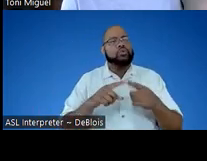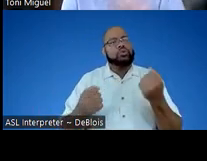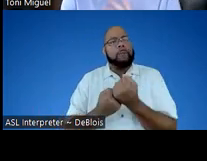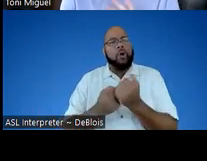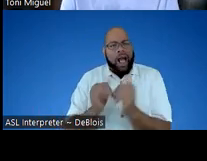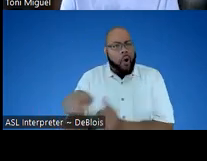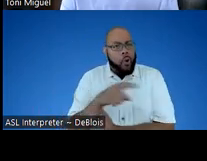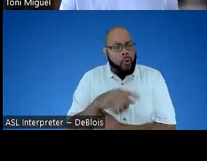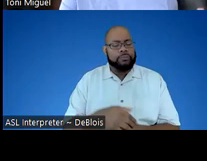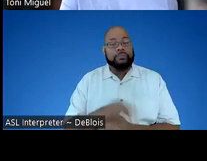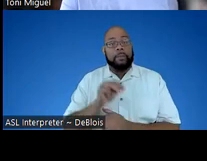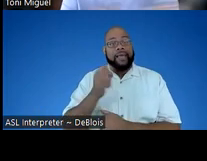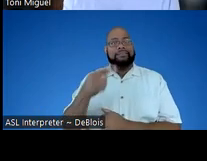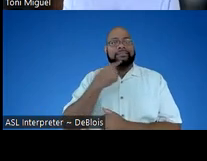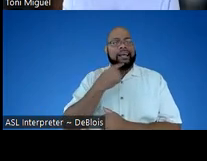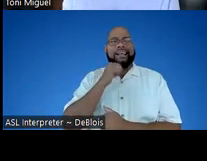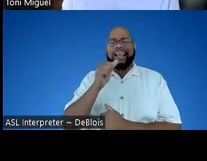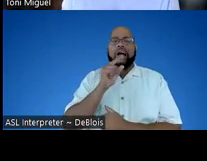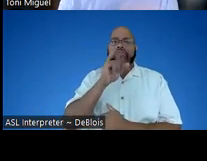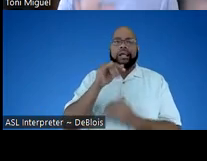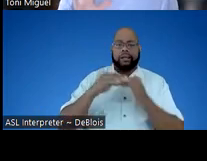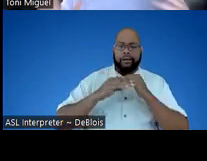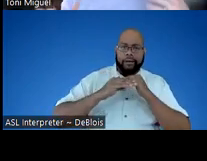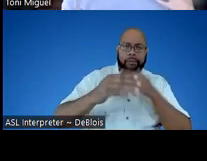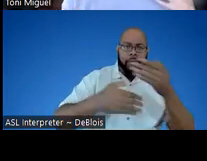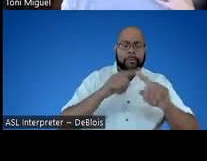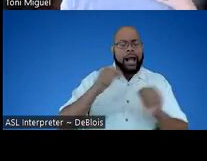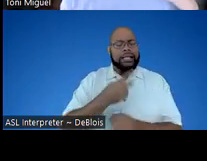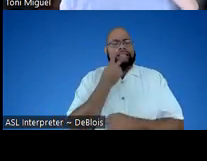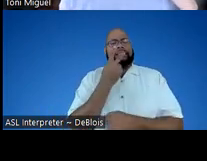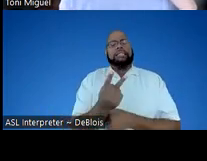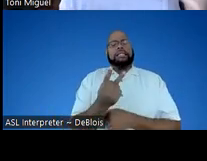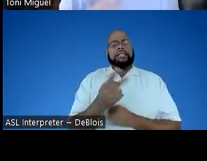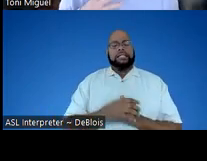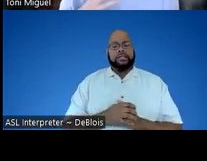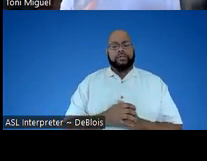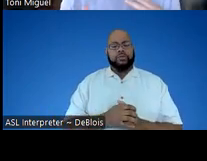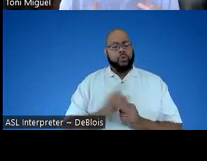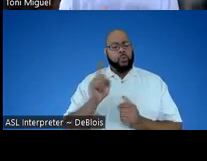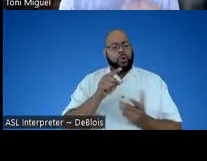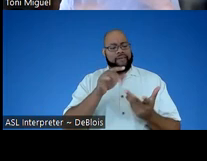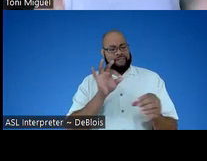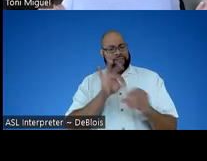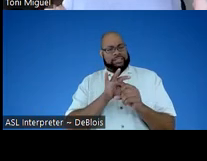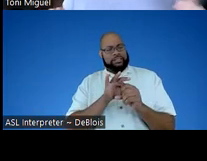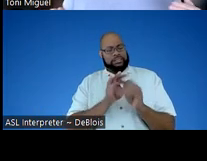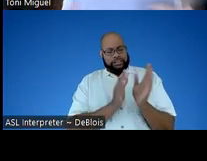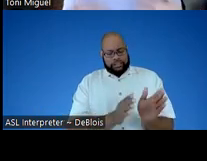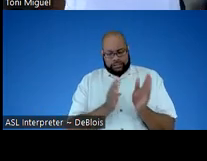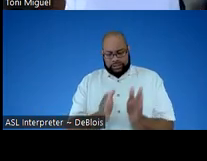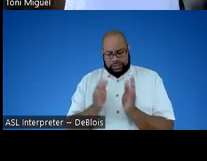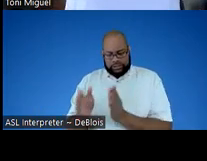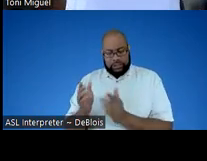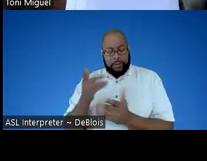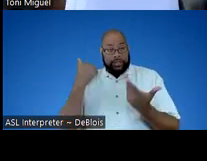that. And like Megan said, it wasn't necessarily a linear process, but I could sort of see where it fits in in the grand scheme,